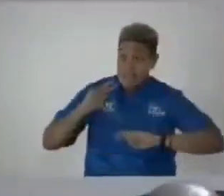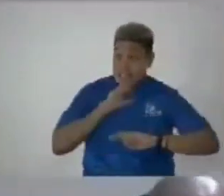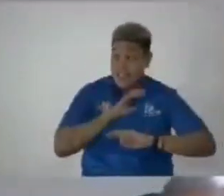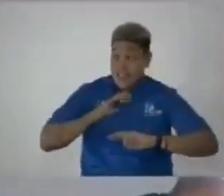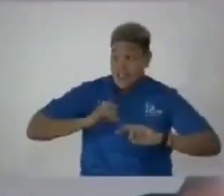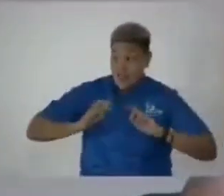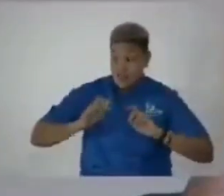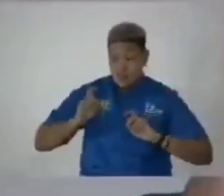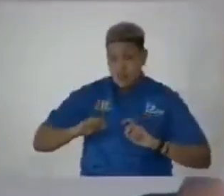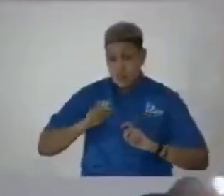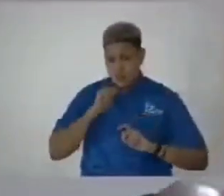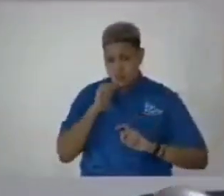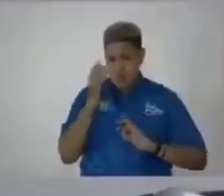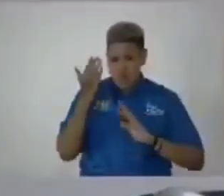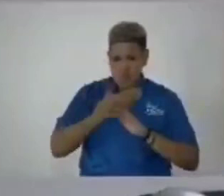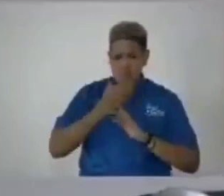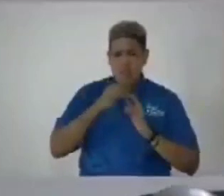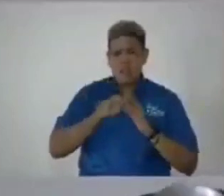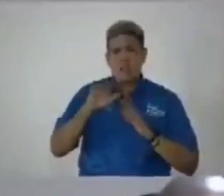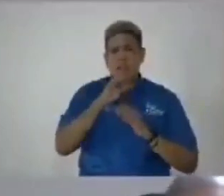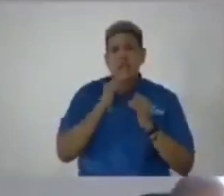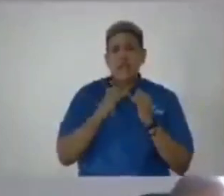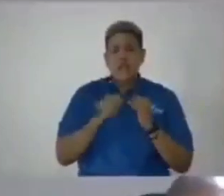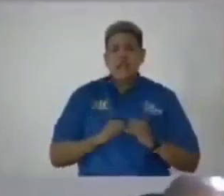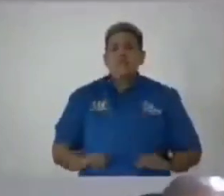interfere in their independence.